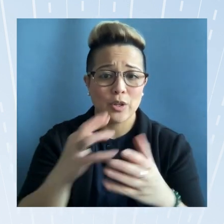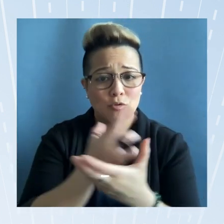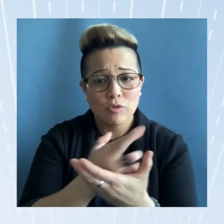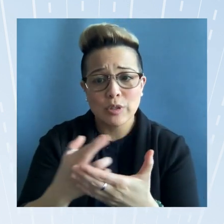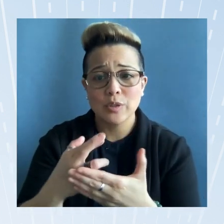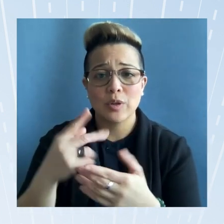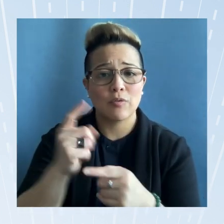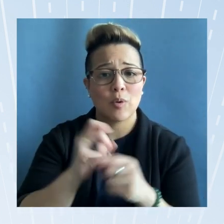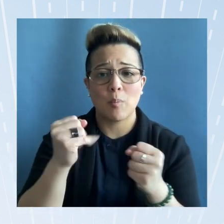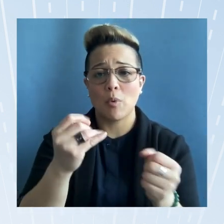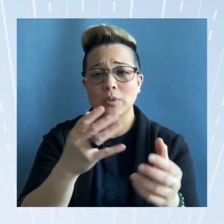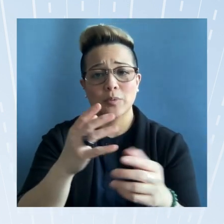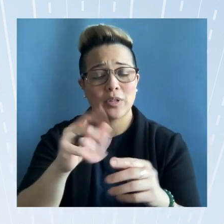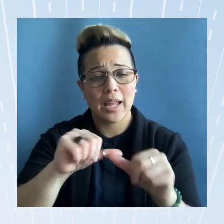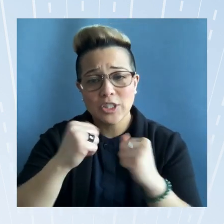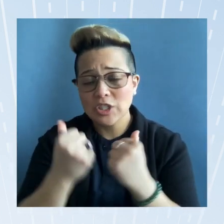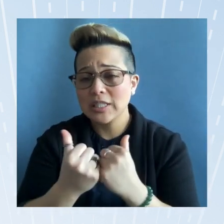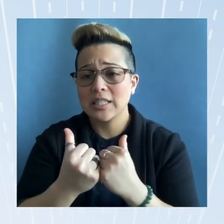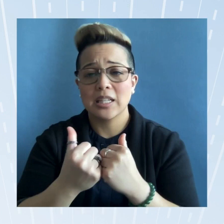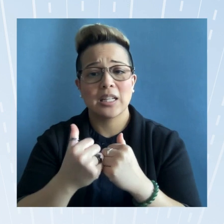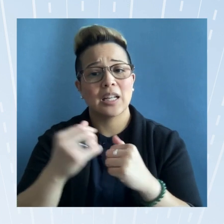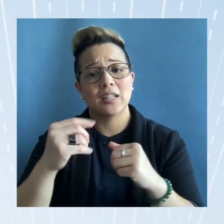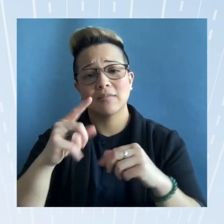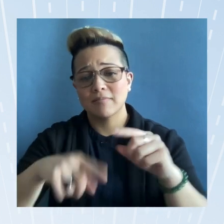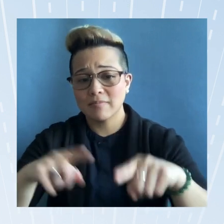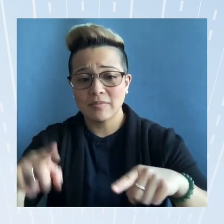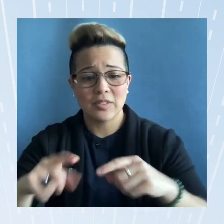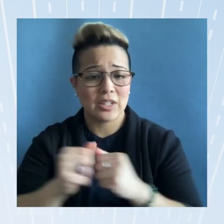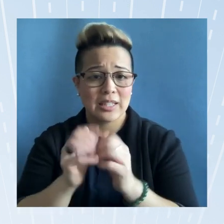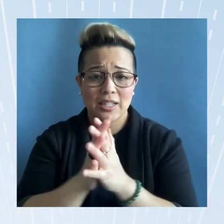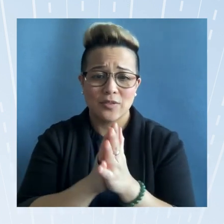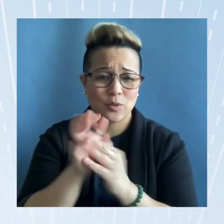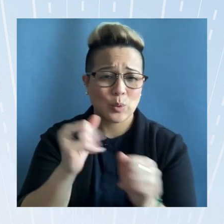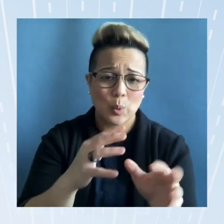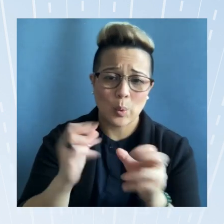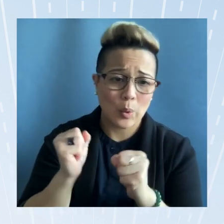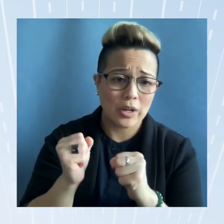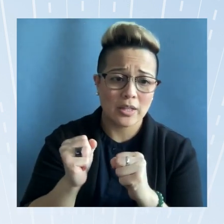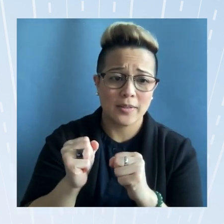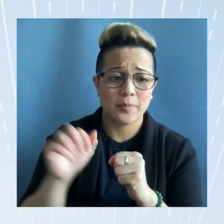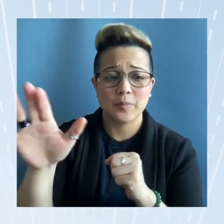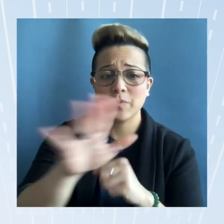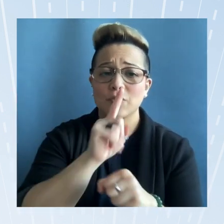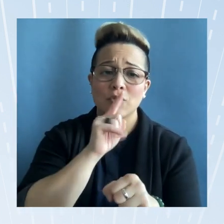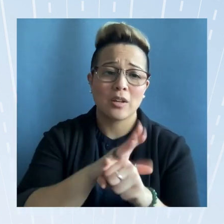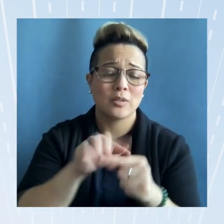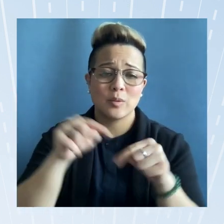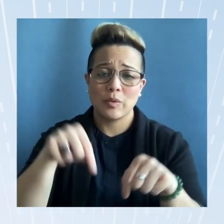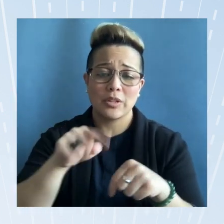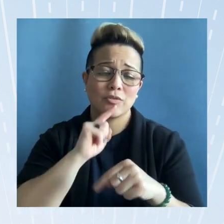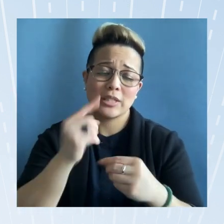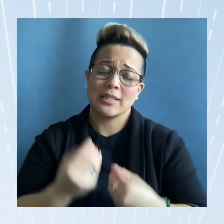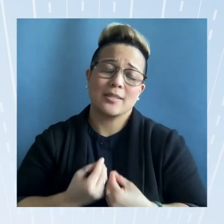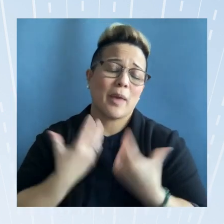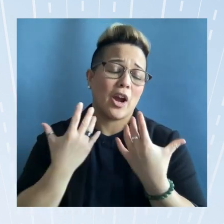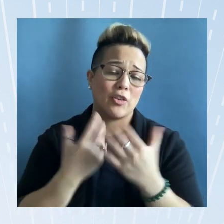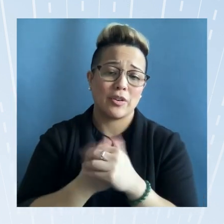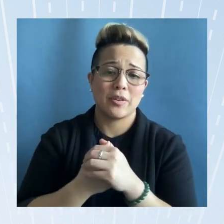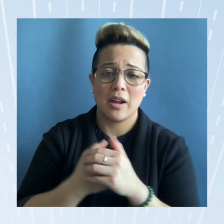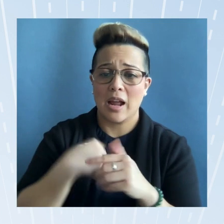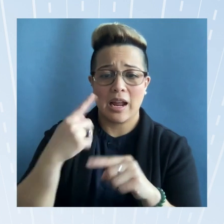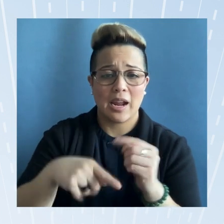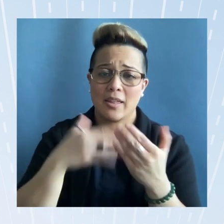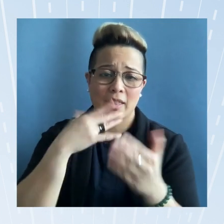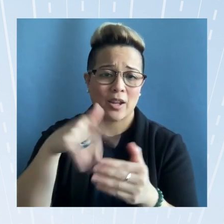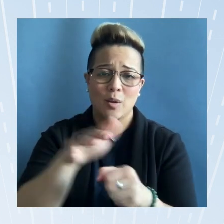multiple agencies and implement this initiative so quickly your dedication to this course is truly inspiring i cannot thank you